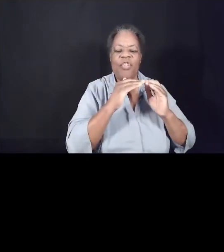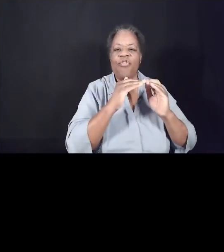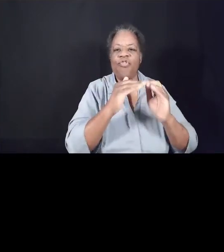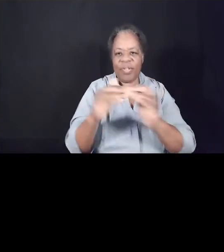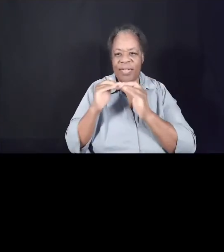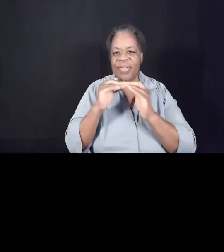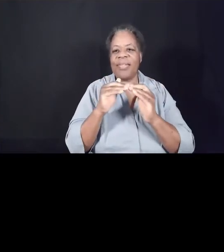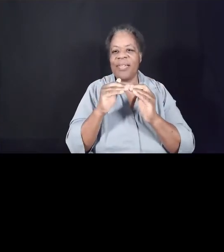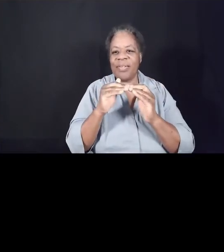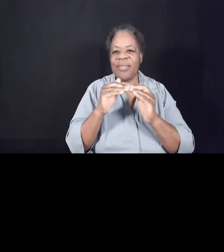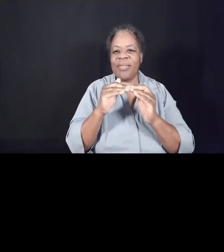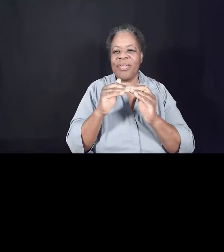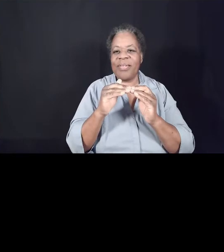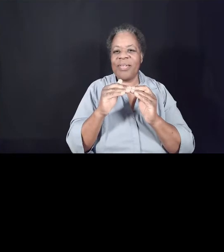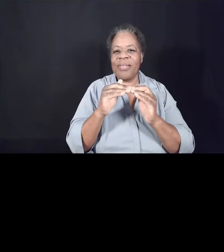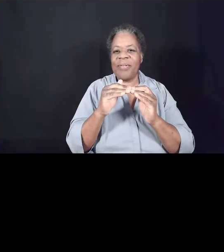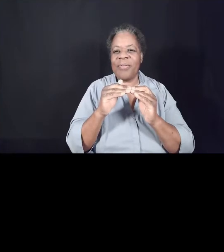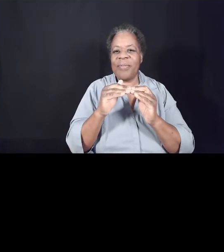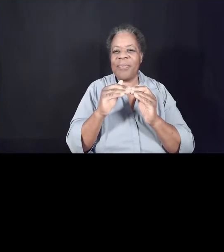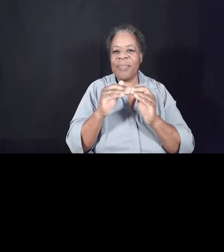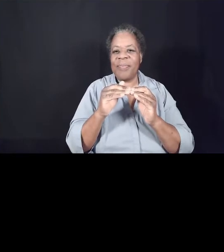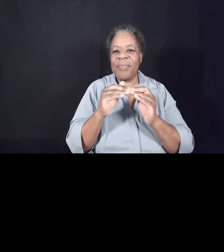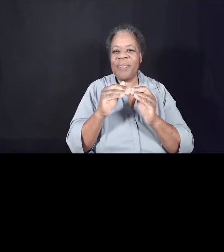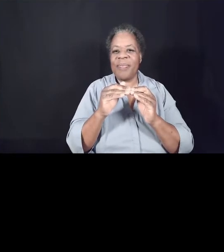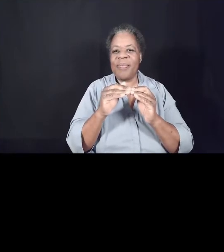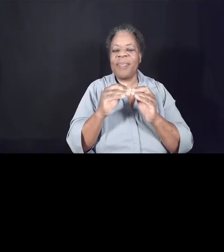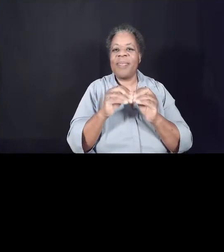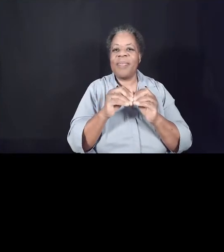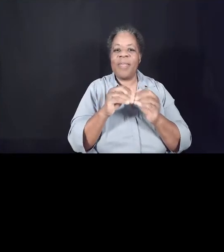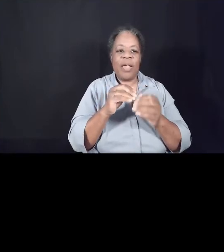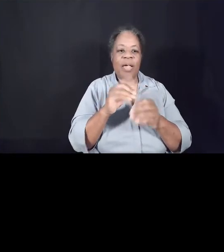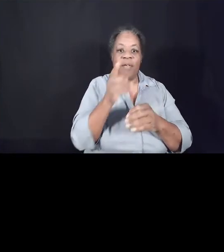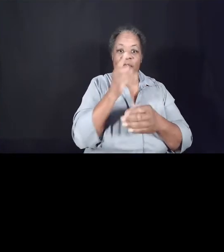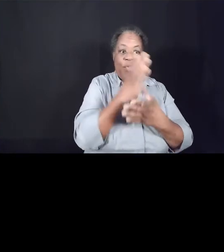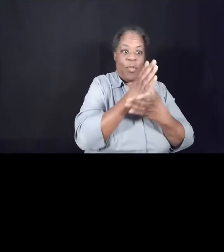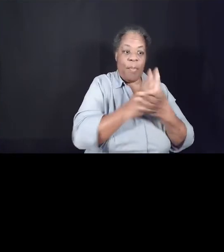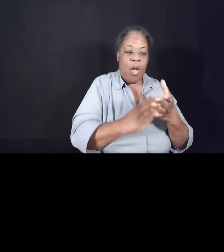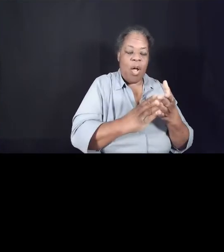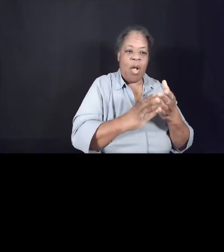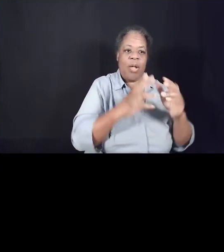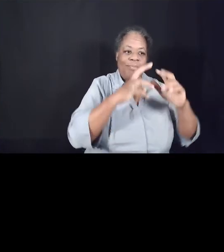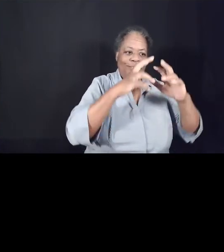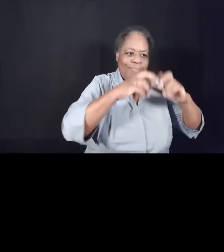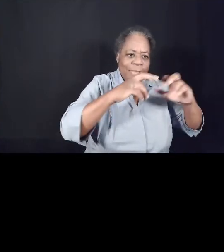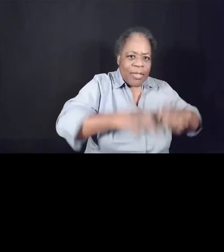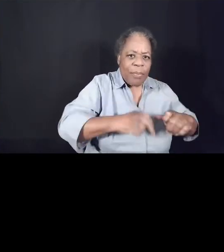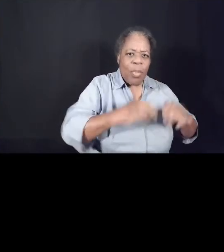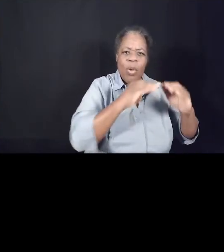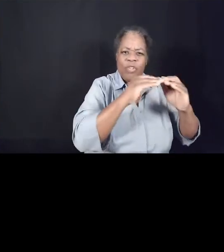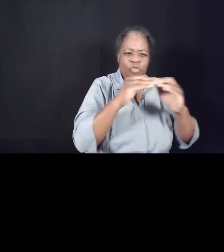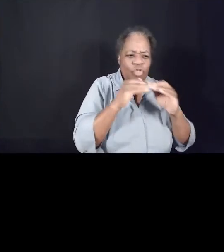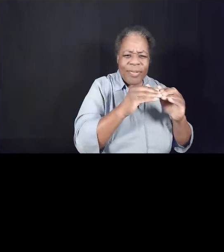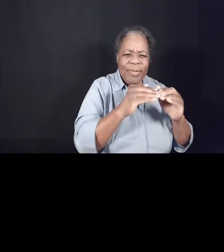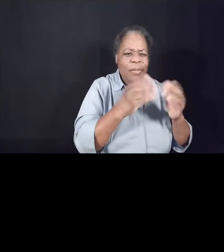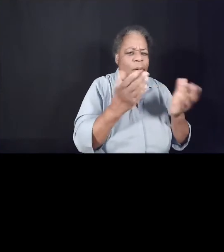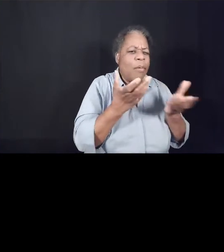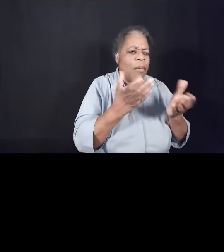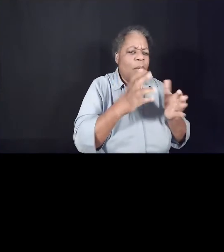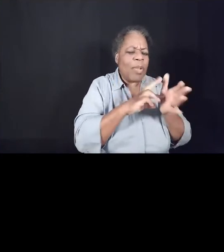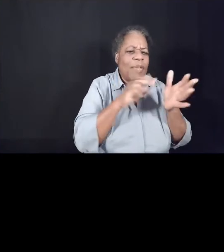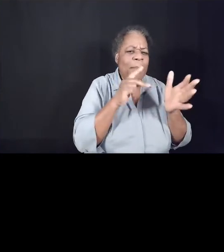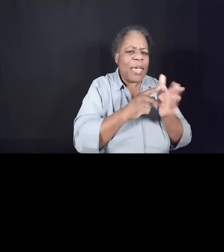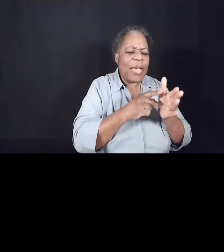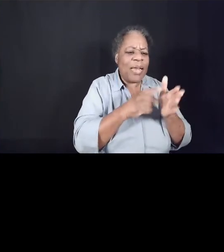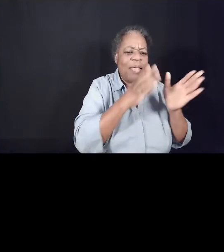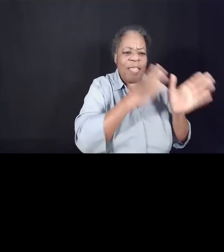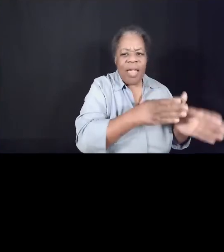So, in the first half of today's message, we'll explore what justice means and why it matters. And then, I'm going to hand off